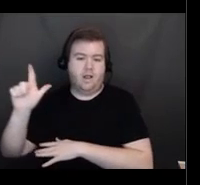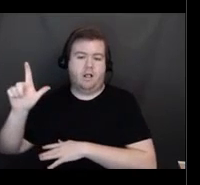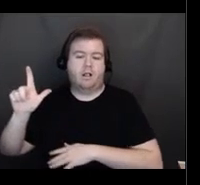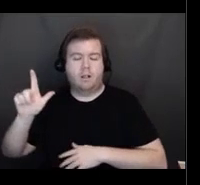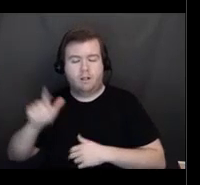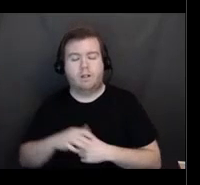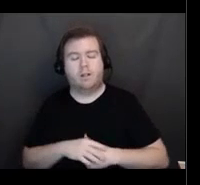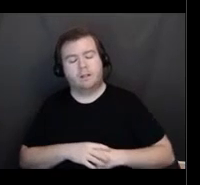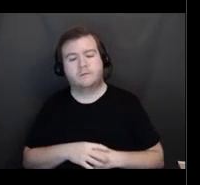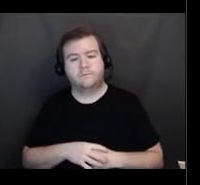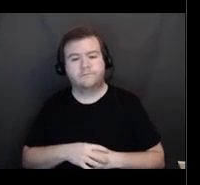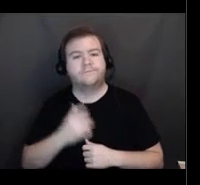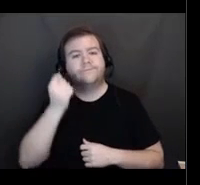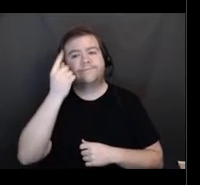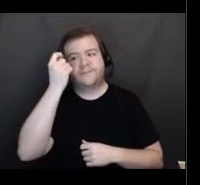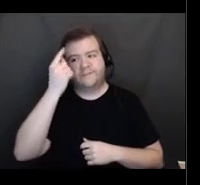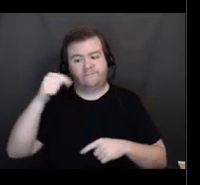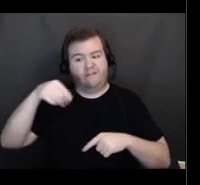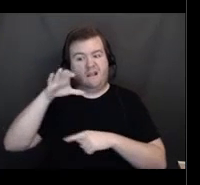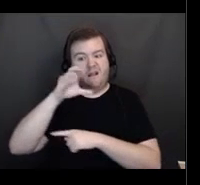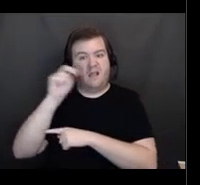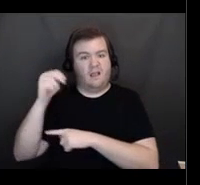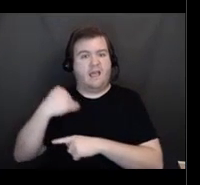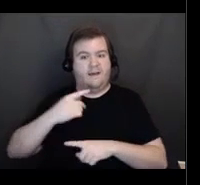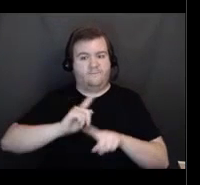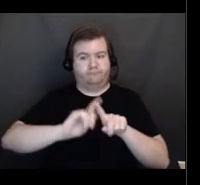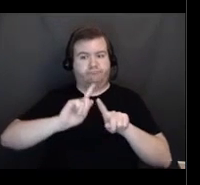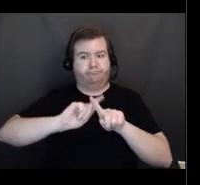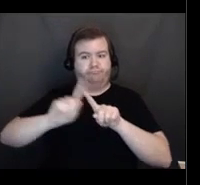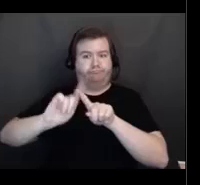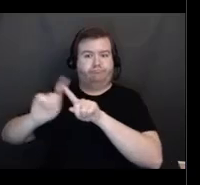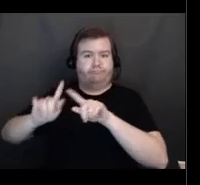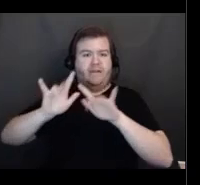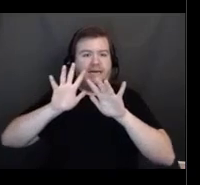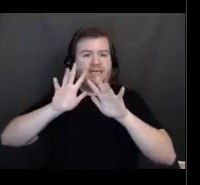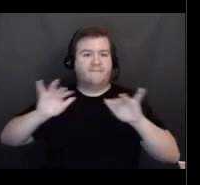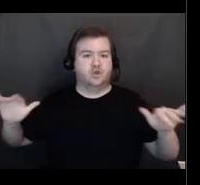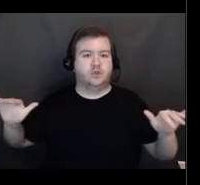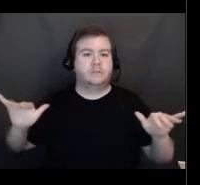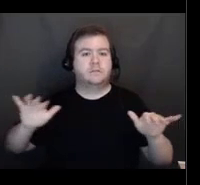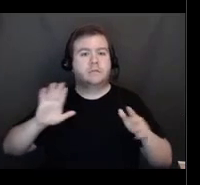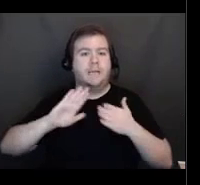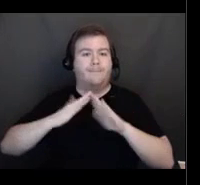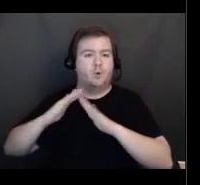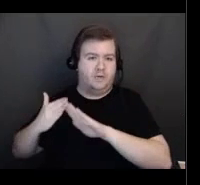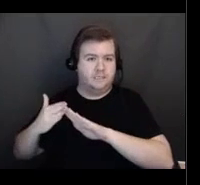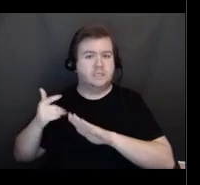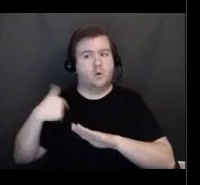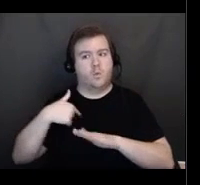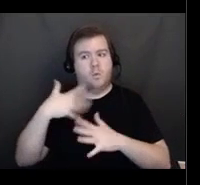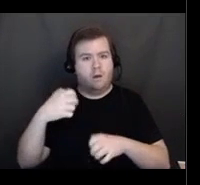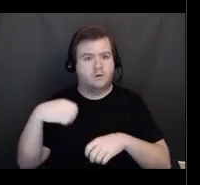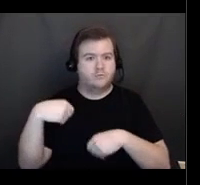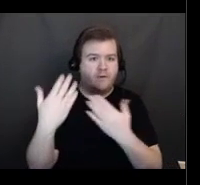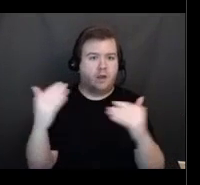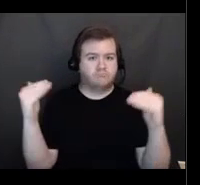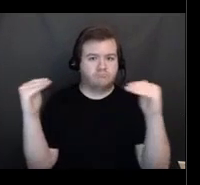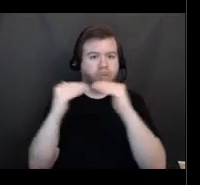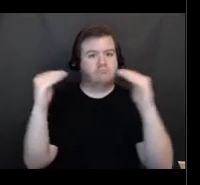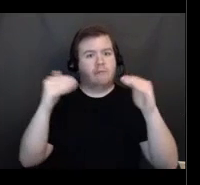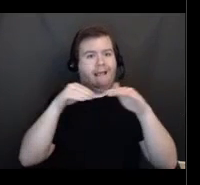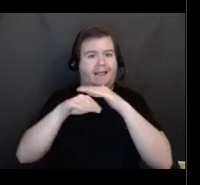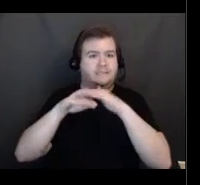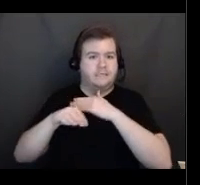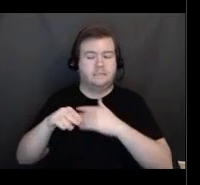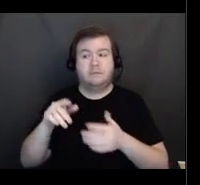diverse communities within Connecticut and we want to provide equitable access to vaccination. So, this may include providing